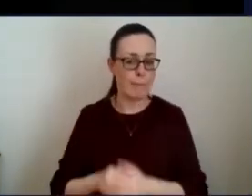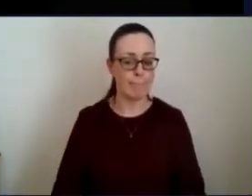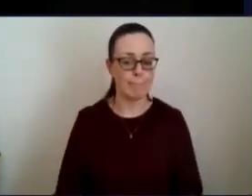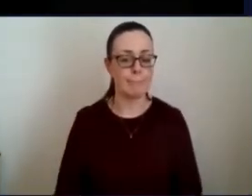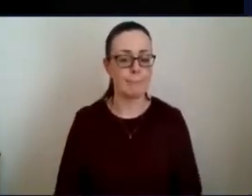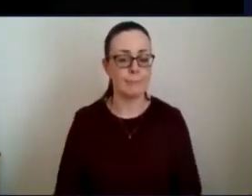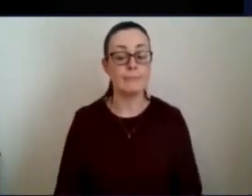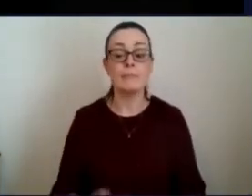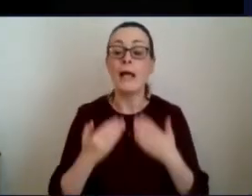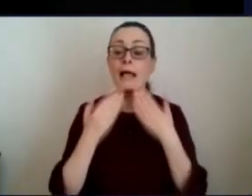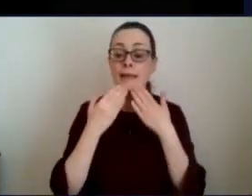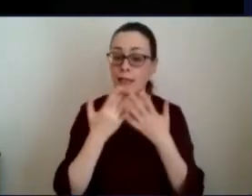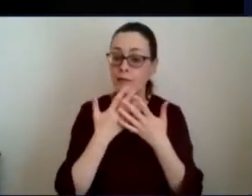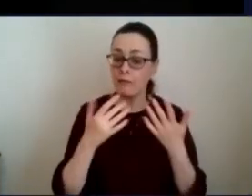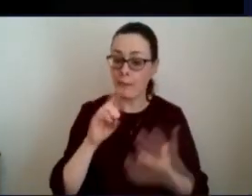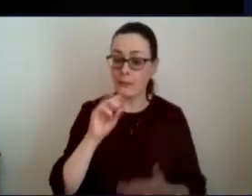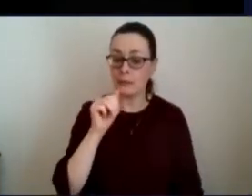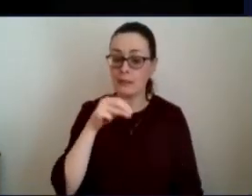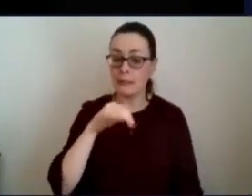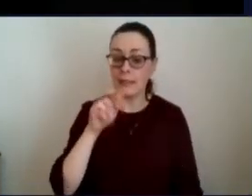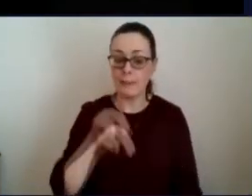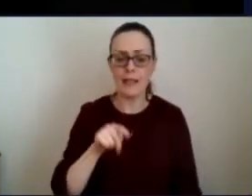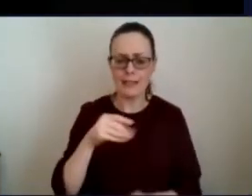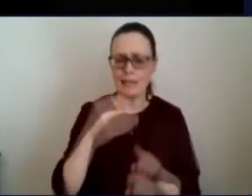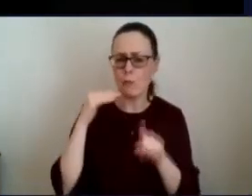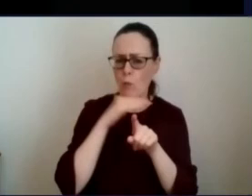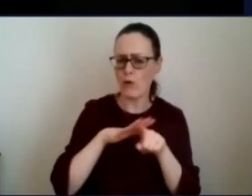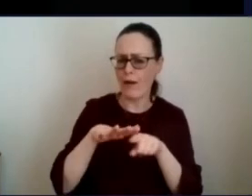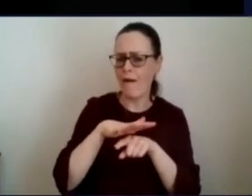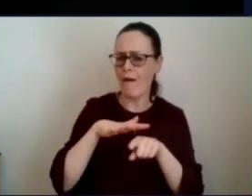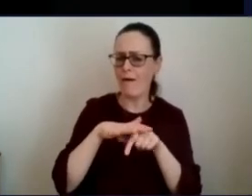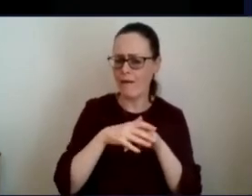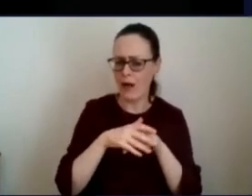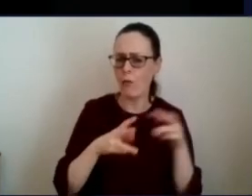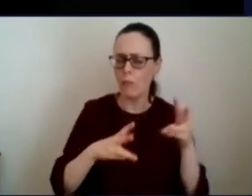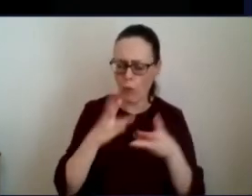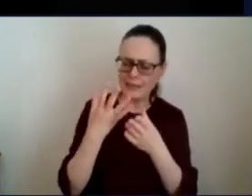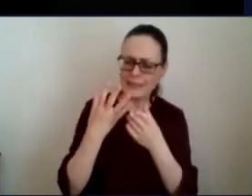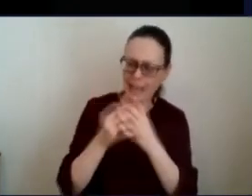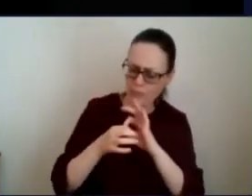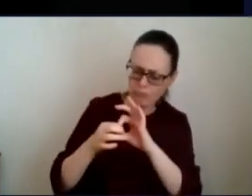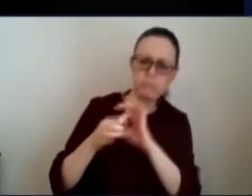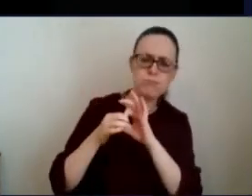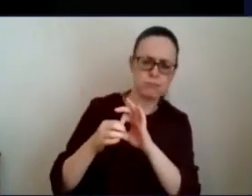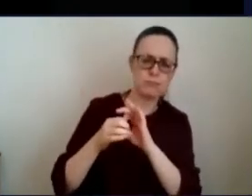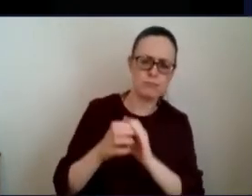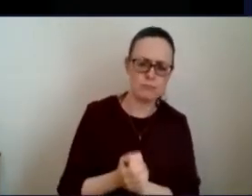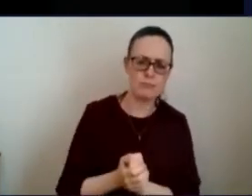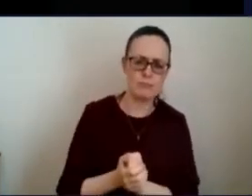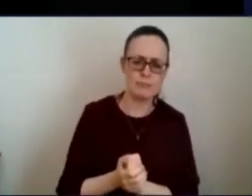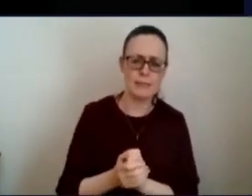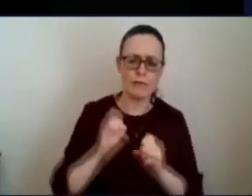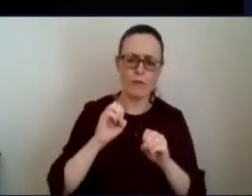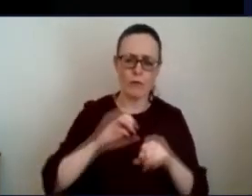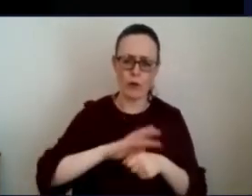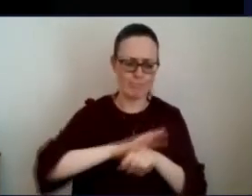thanks very much jamie and uh and that is obviously a very important area i suppose on working together more so um because of the impact of the